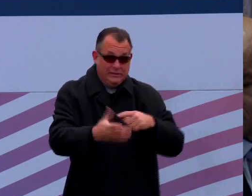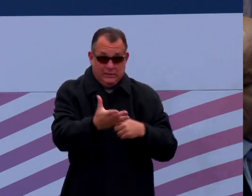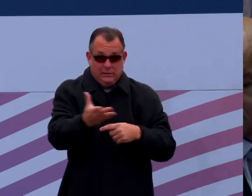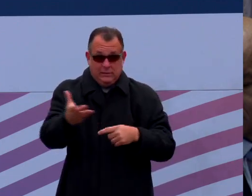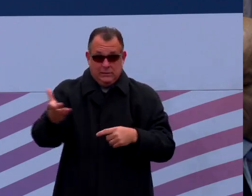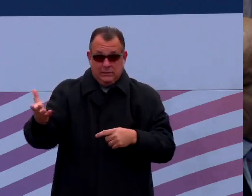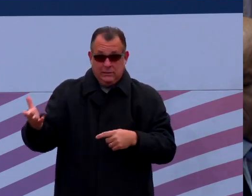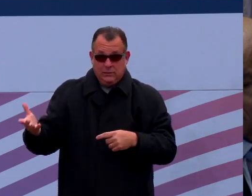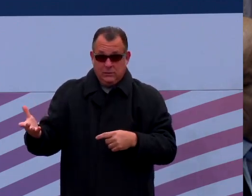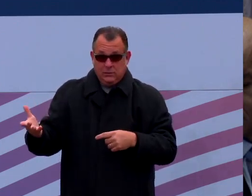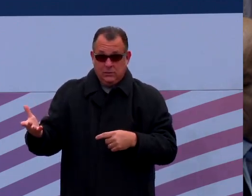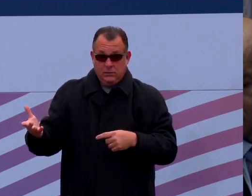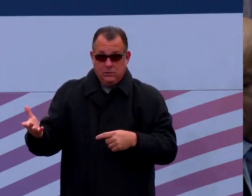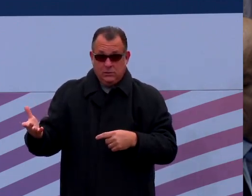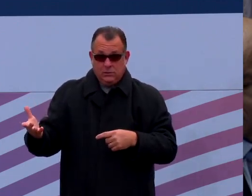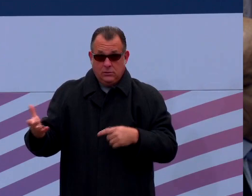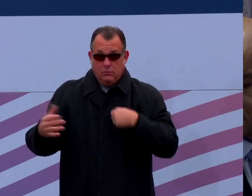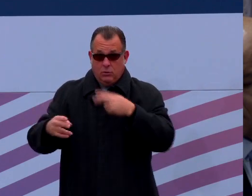The clerk will call the roll.